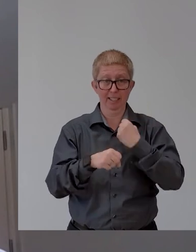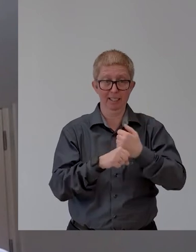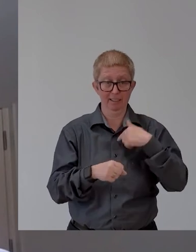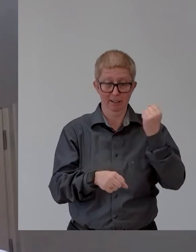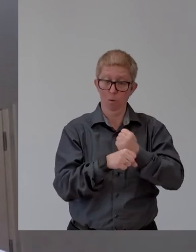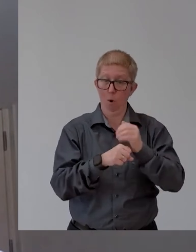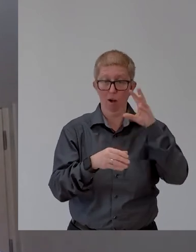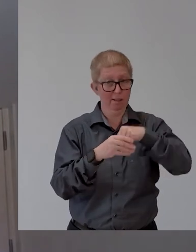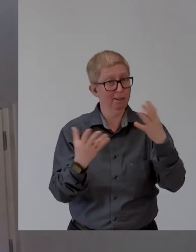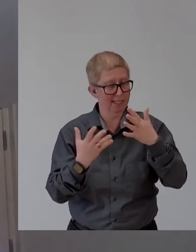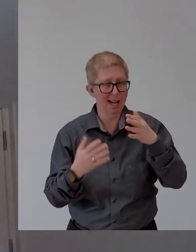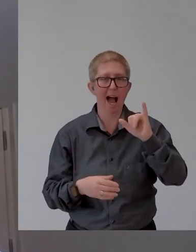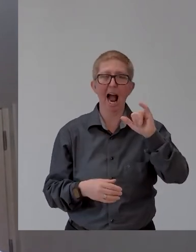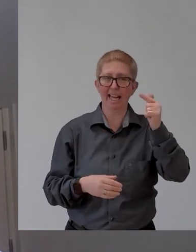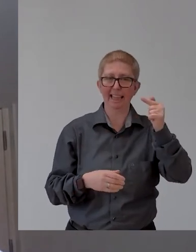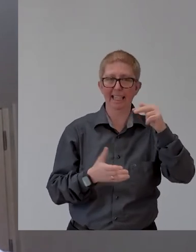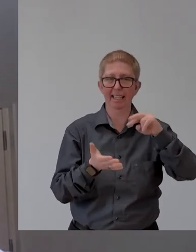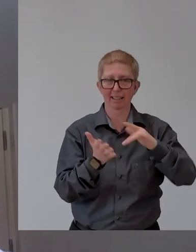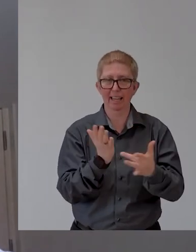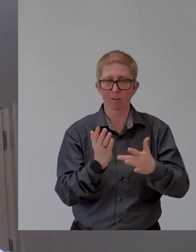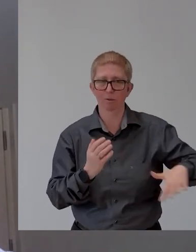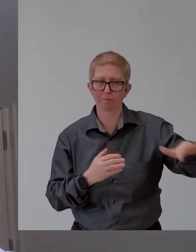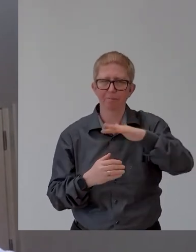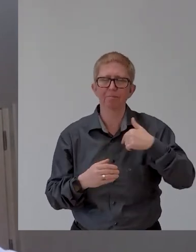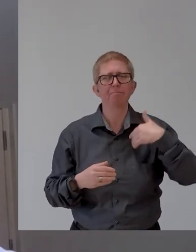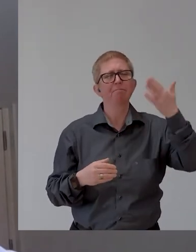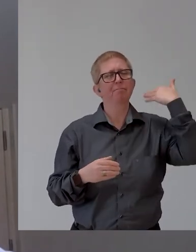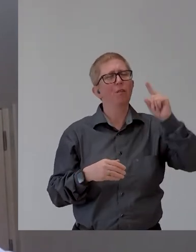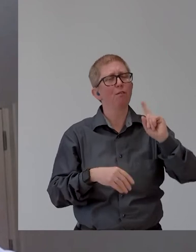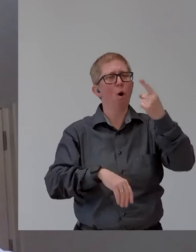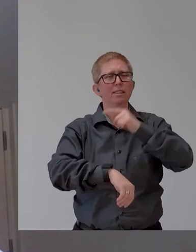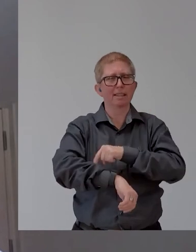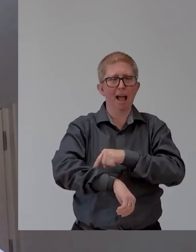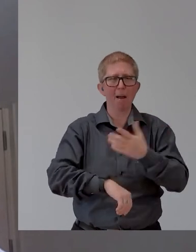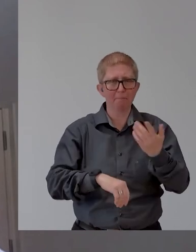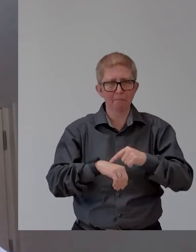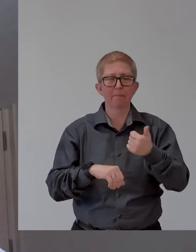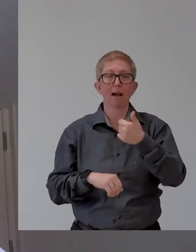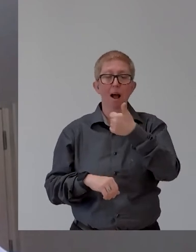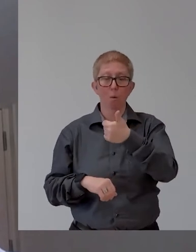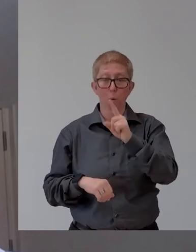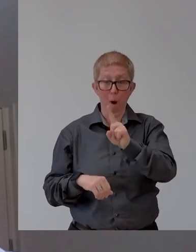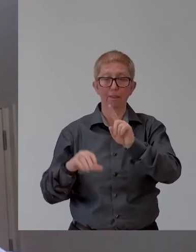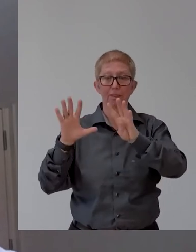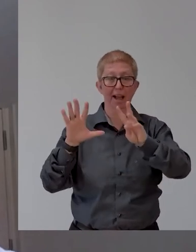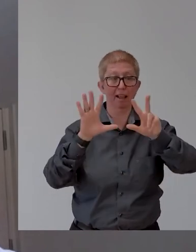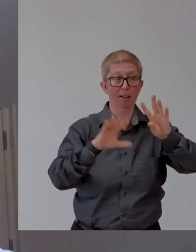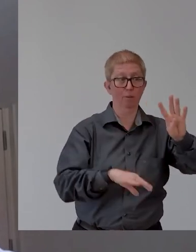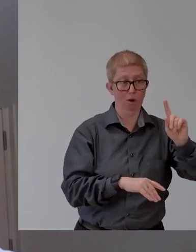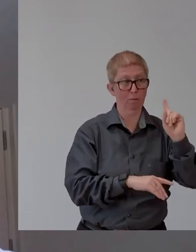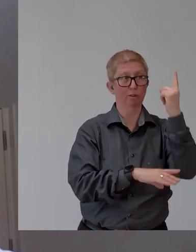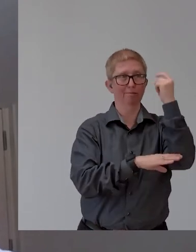who could have believed when I started in, uh, 1984, that IT would have had such a profound impact.